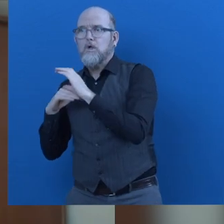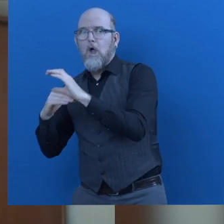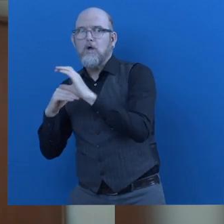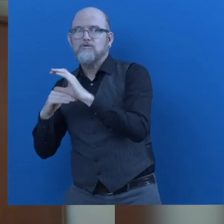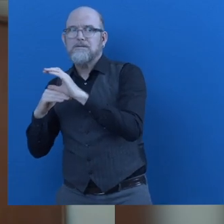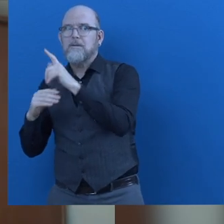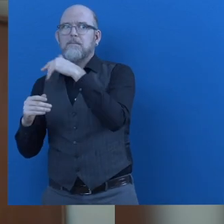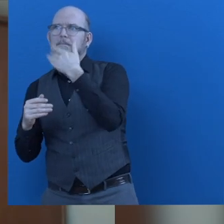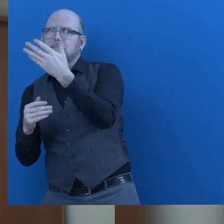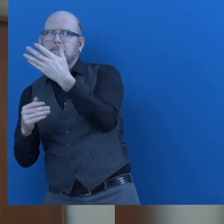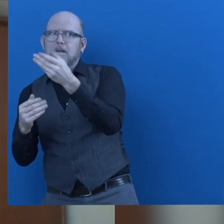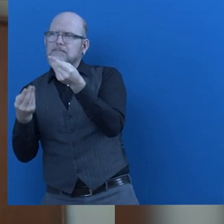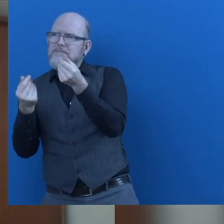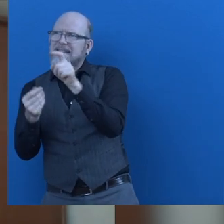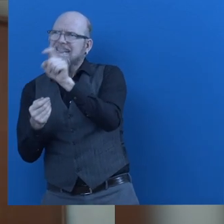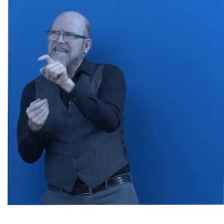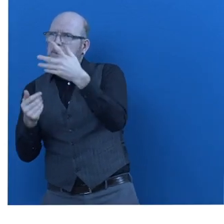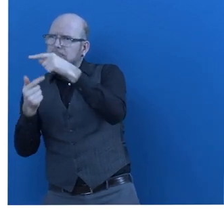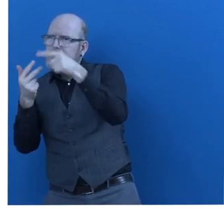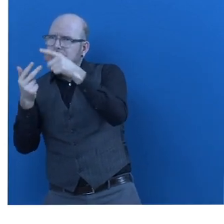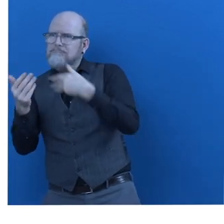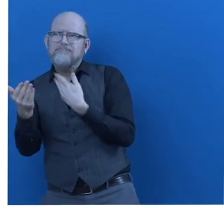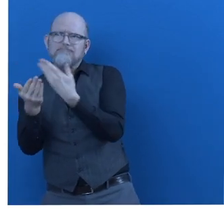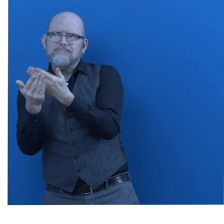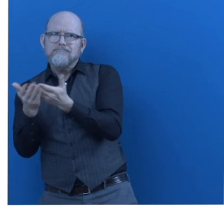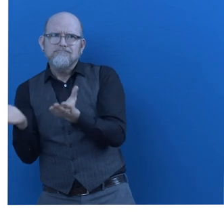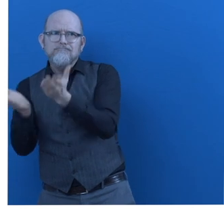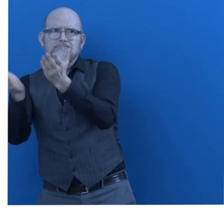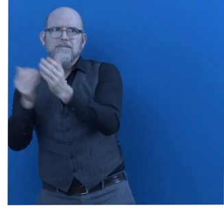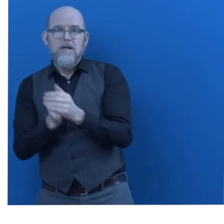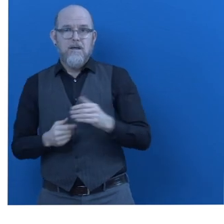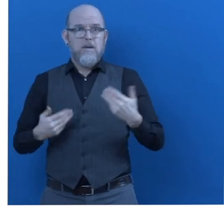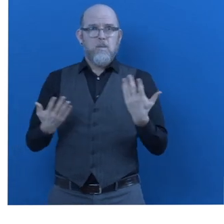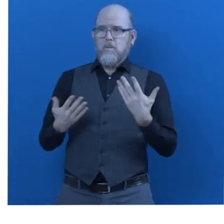needs of our consultants. How does Passwerk work?